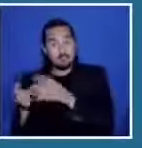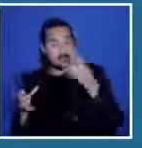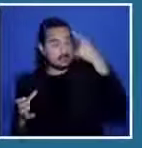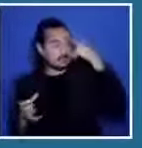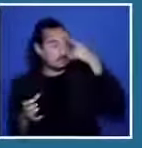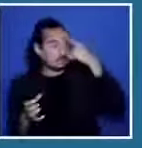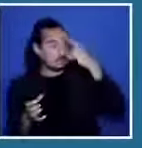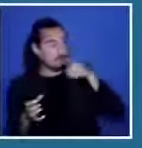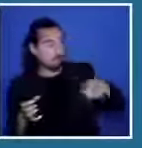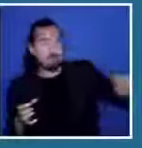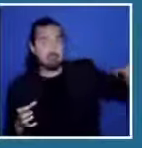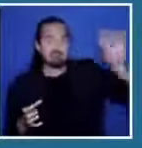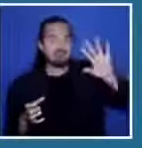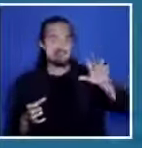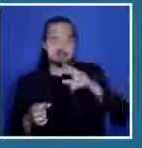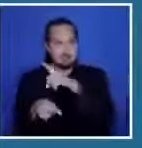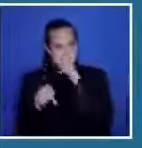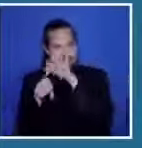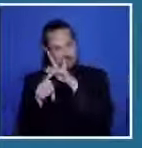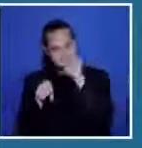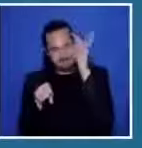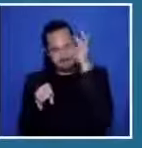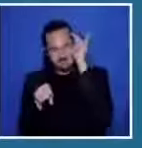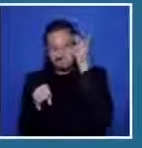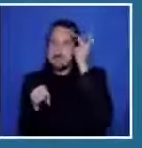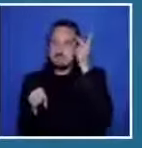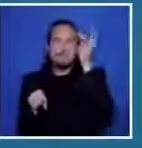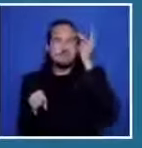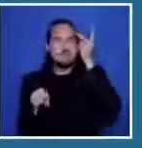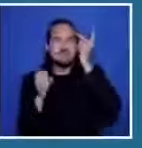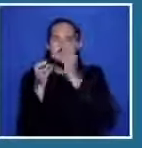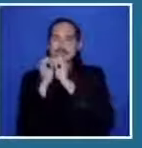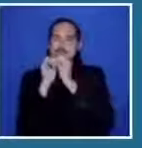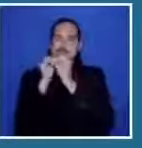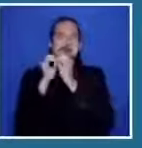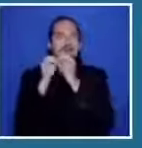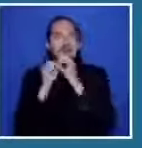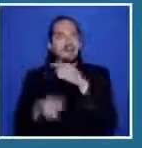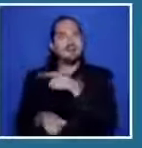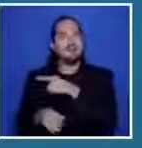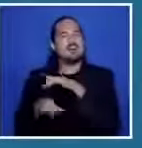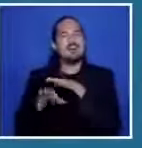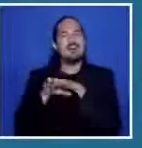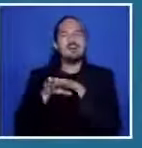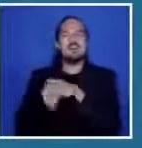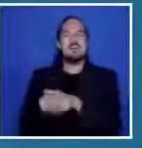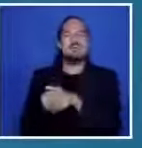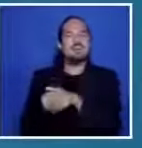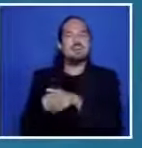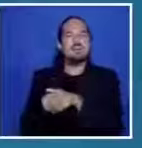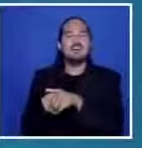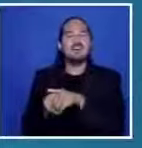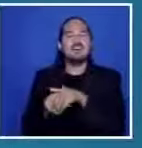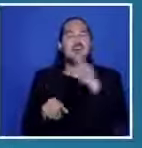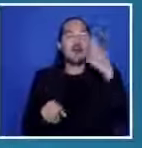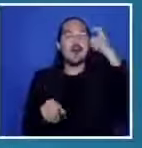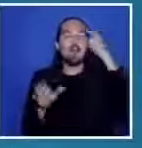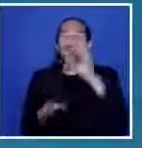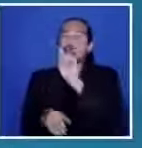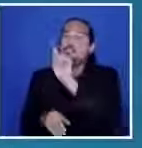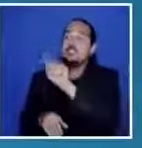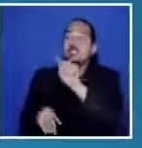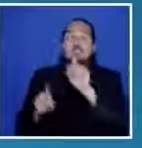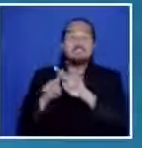folks Just look at the hypocrisy The same governors Who are attacking me and your governor